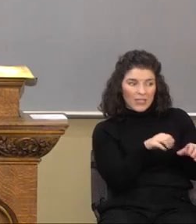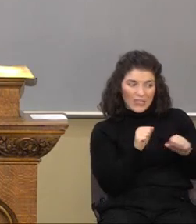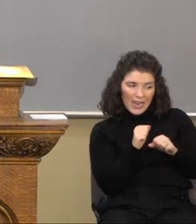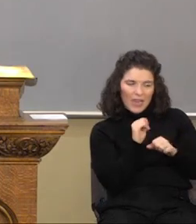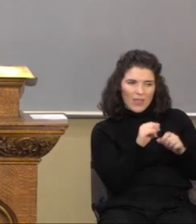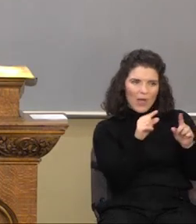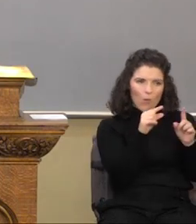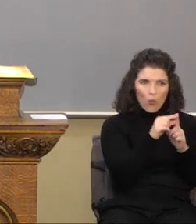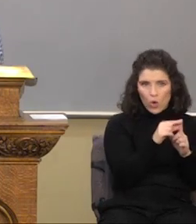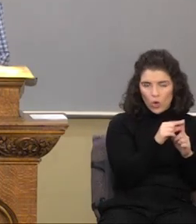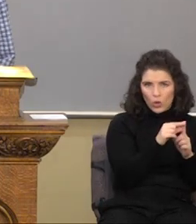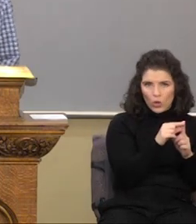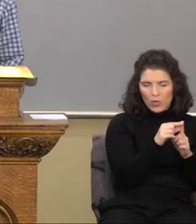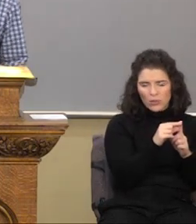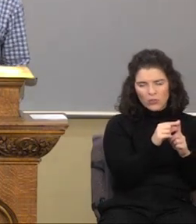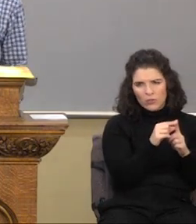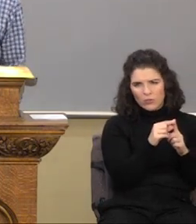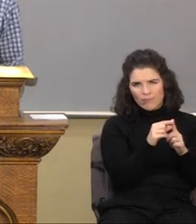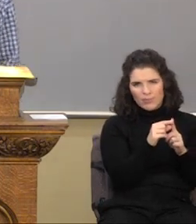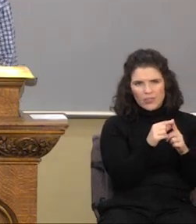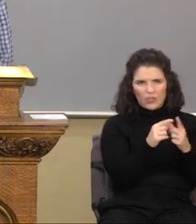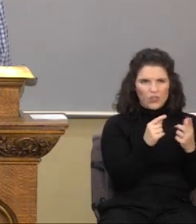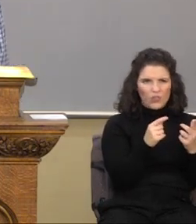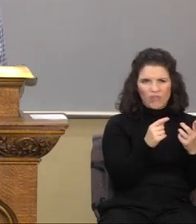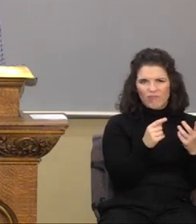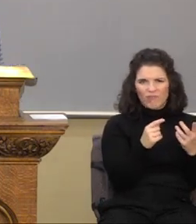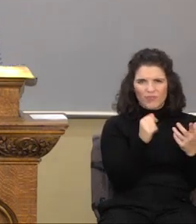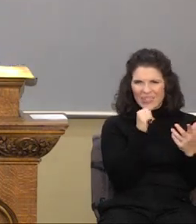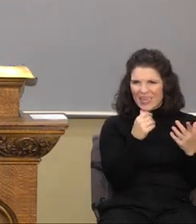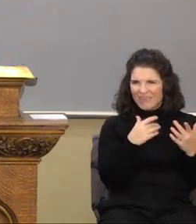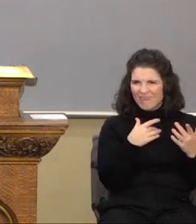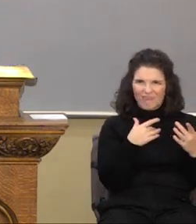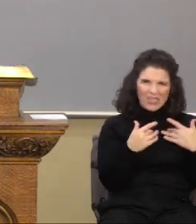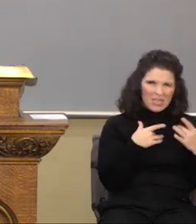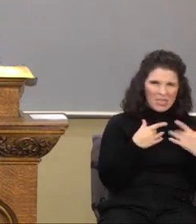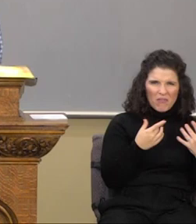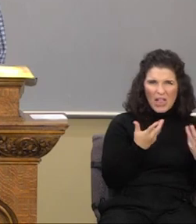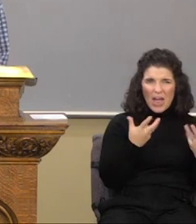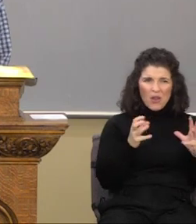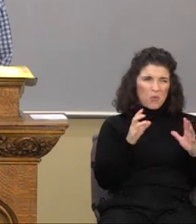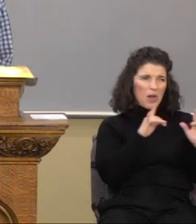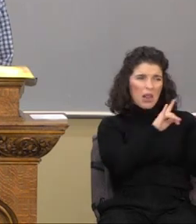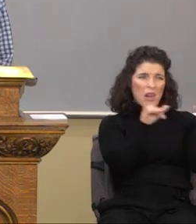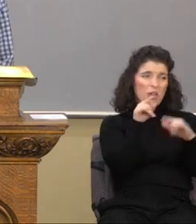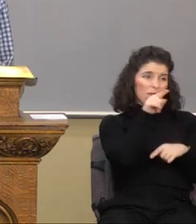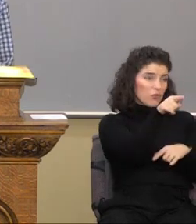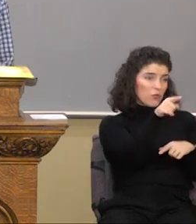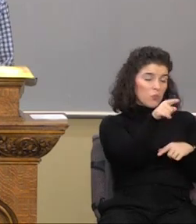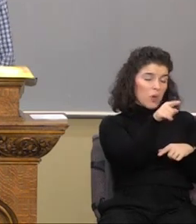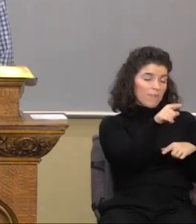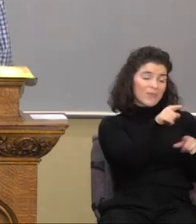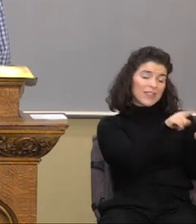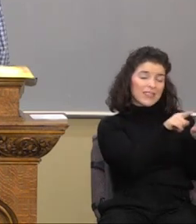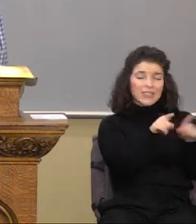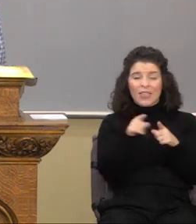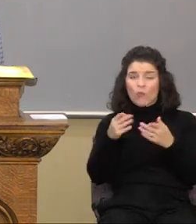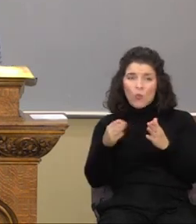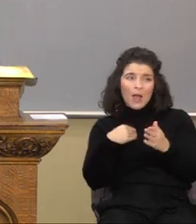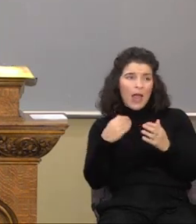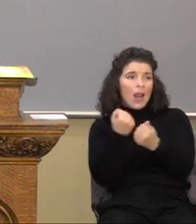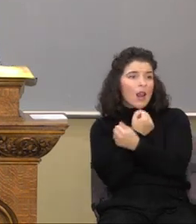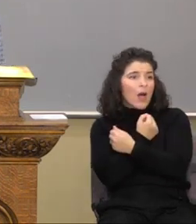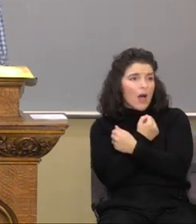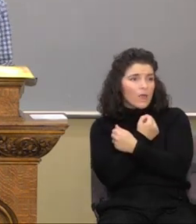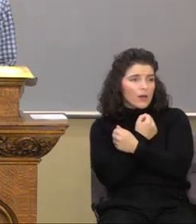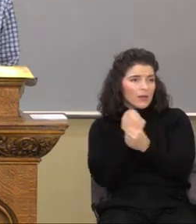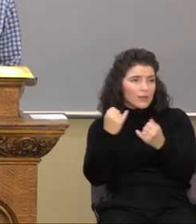word and and and and it's been so it's so desensitized. You know, I don't want to love you the way I love spaghetti. And by the way, I don't really love spaghetti.